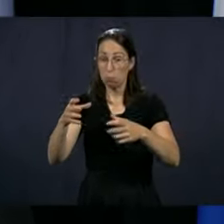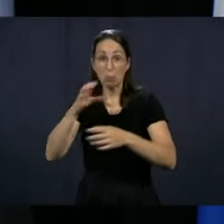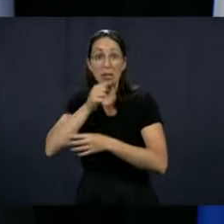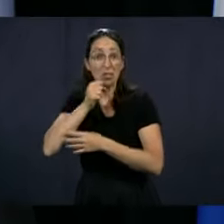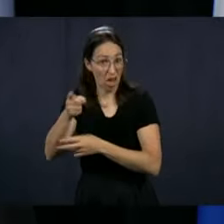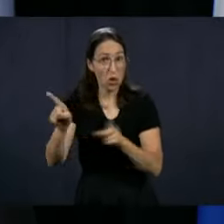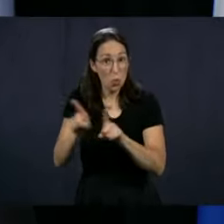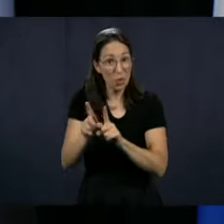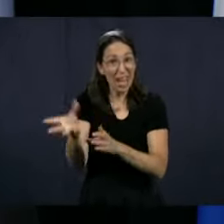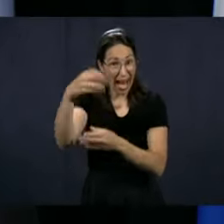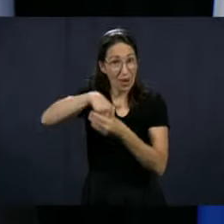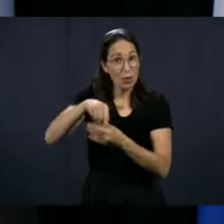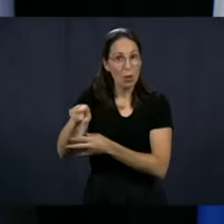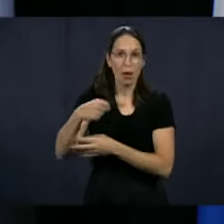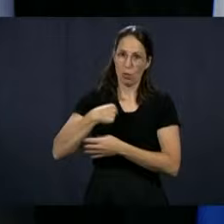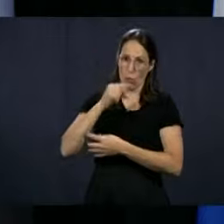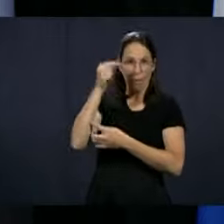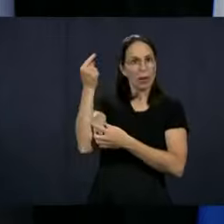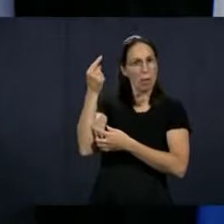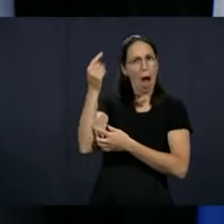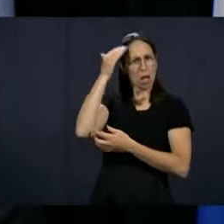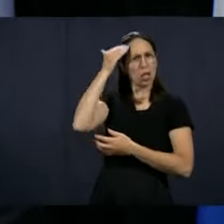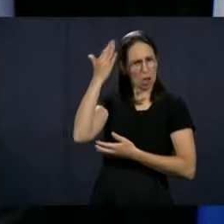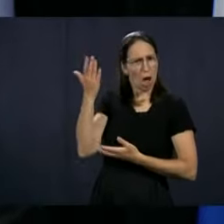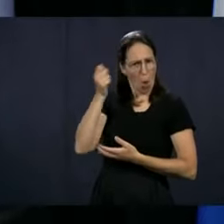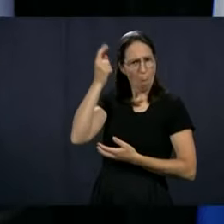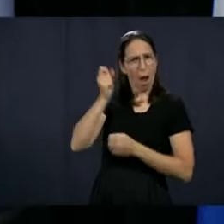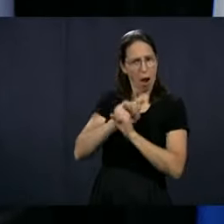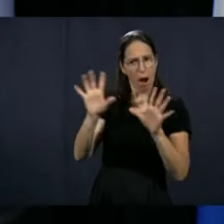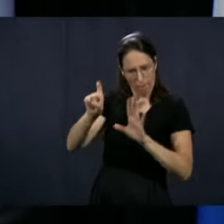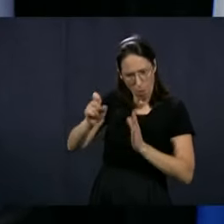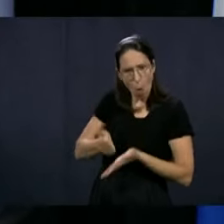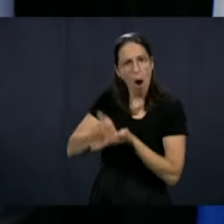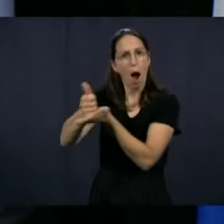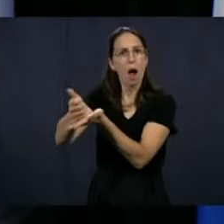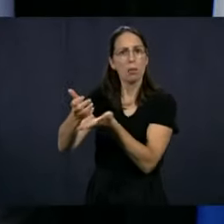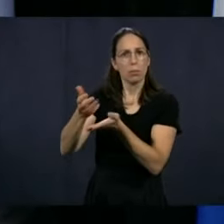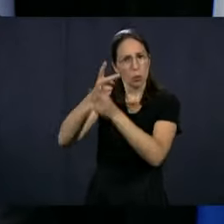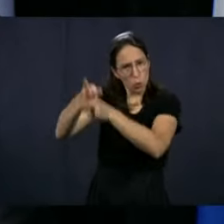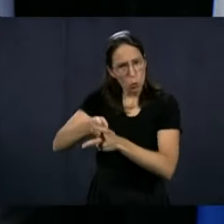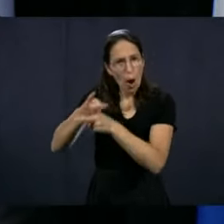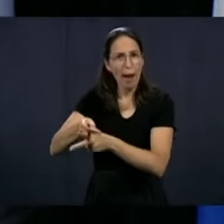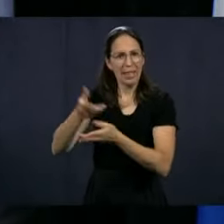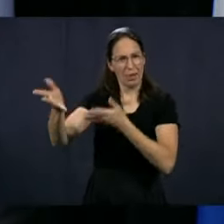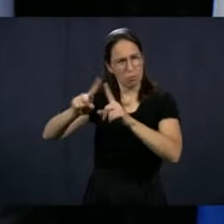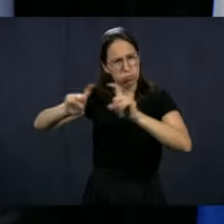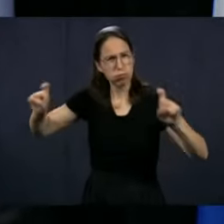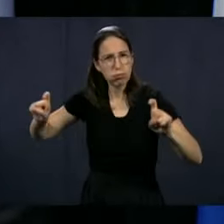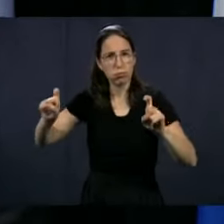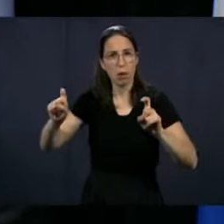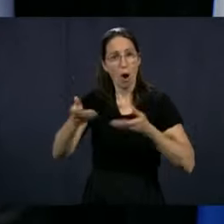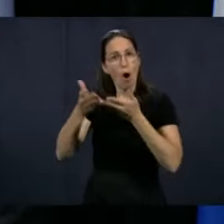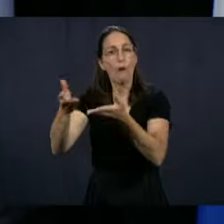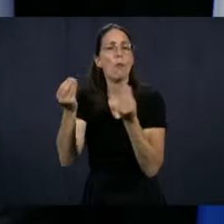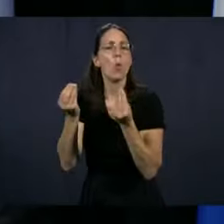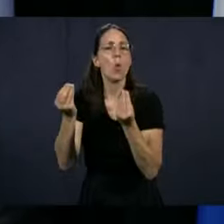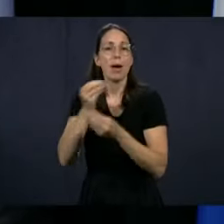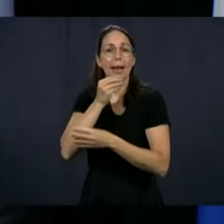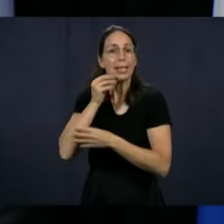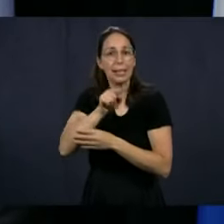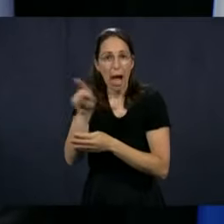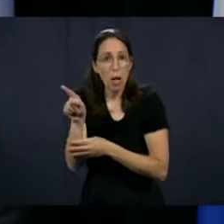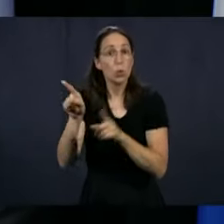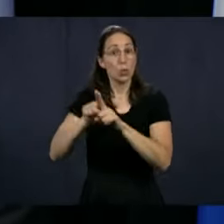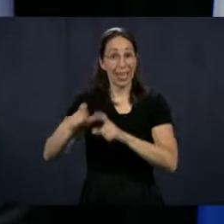So we're conscious of the fact that we have to do more to offer care and services at home.